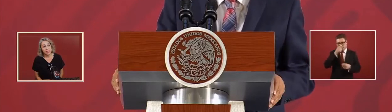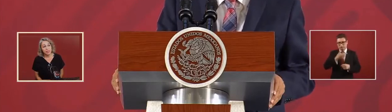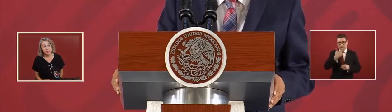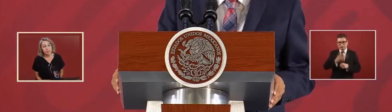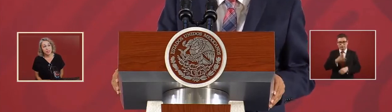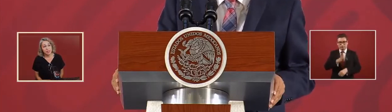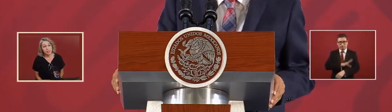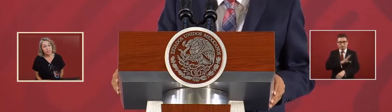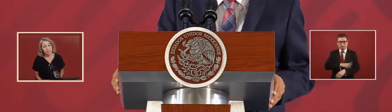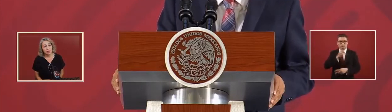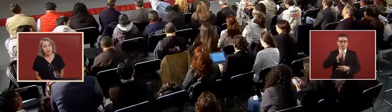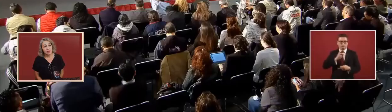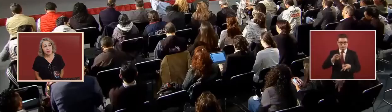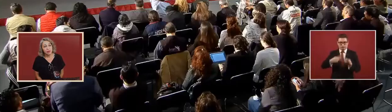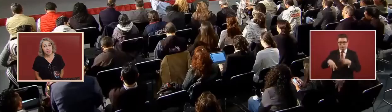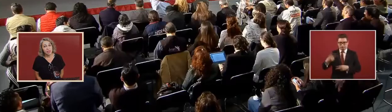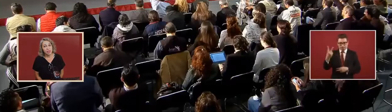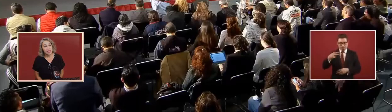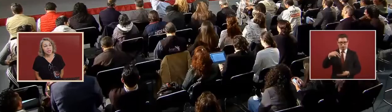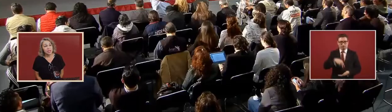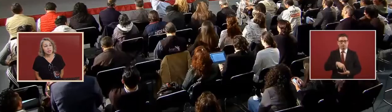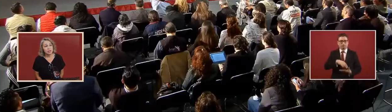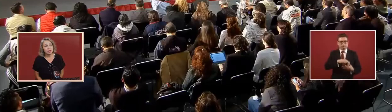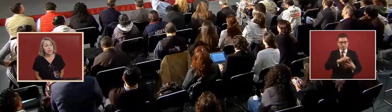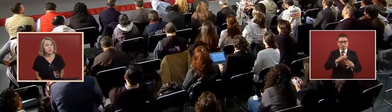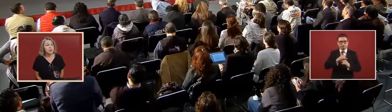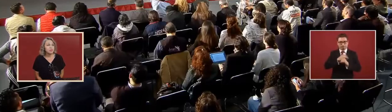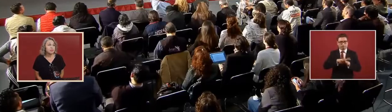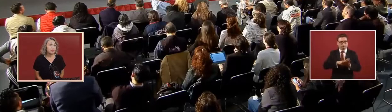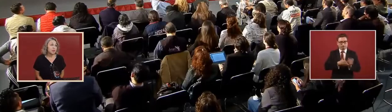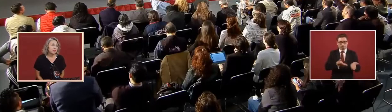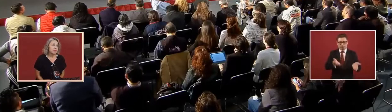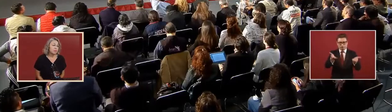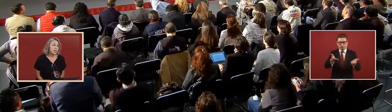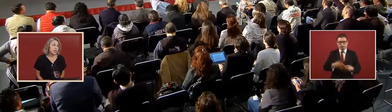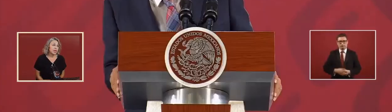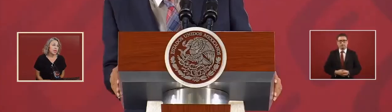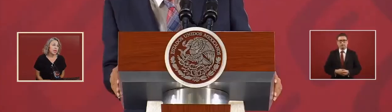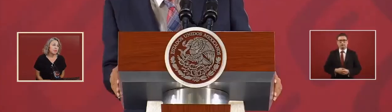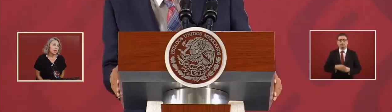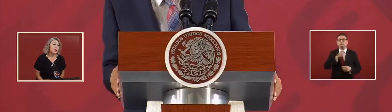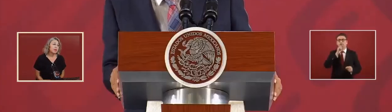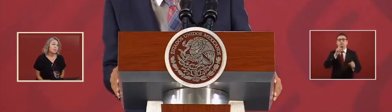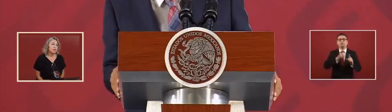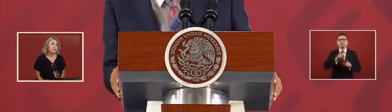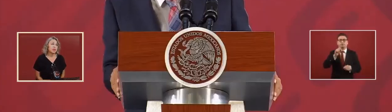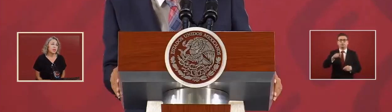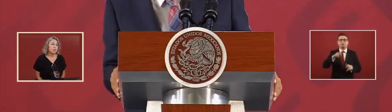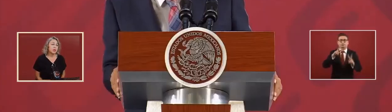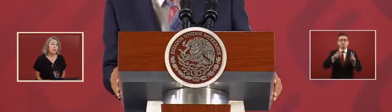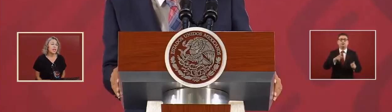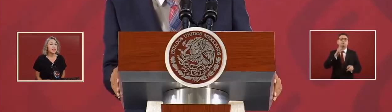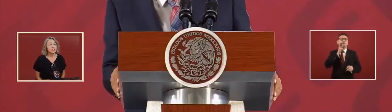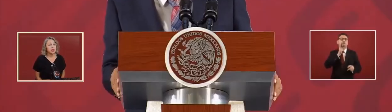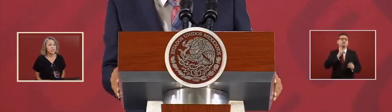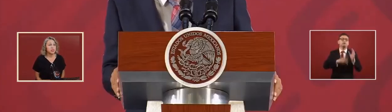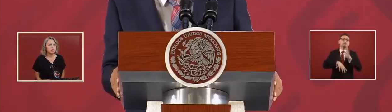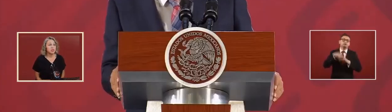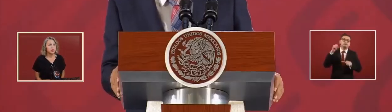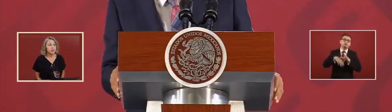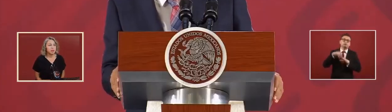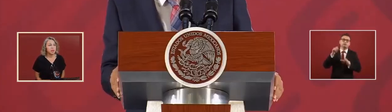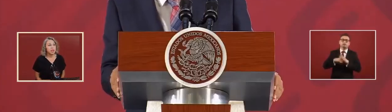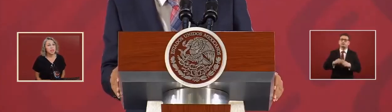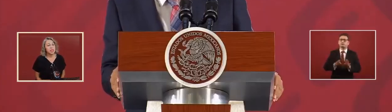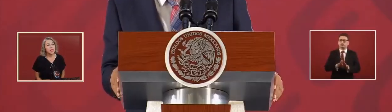to come and inform and regarding petroleum and extraction of petroleum yes in that matter